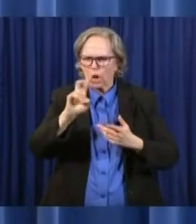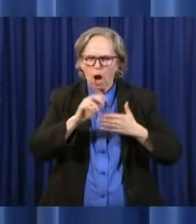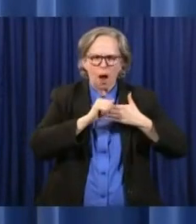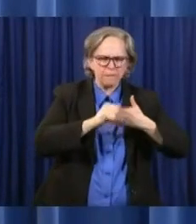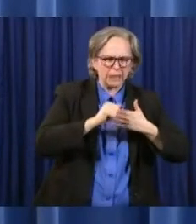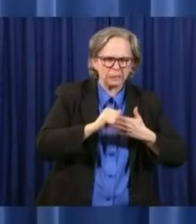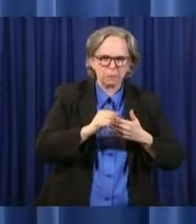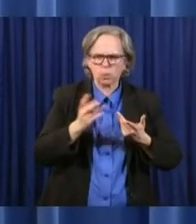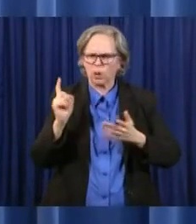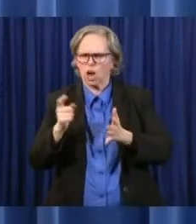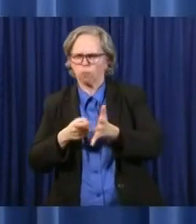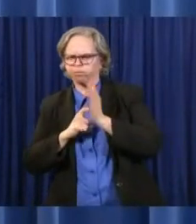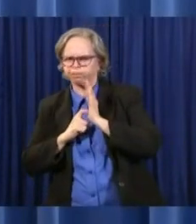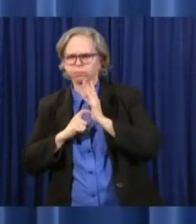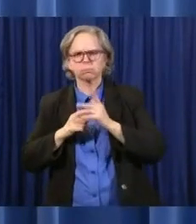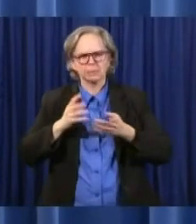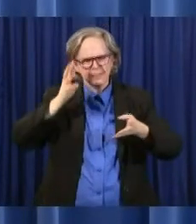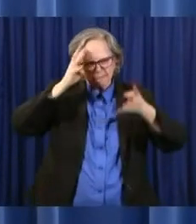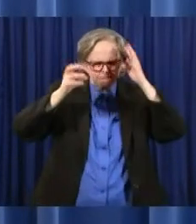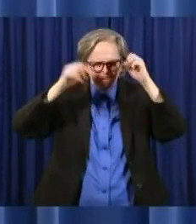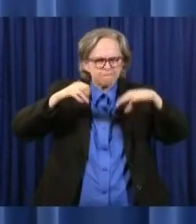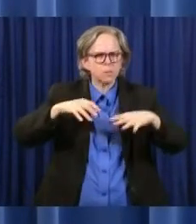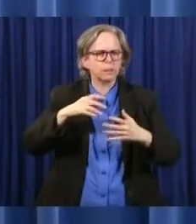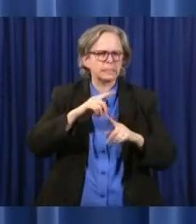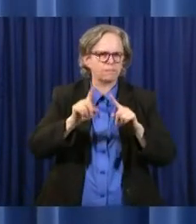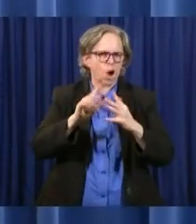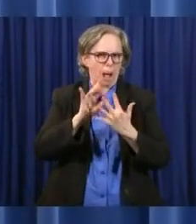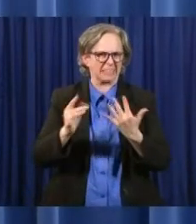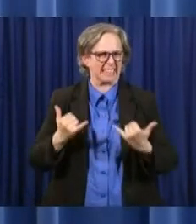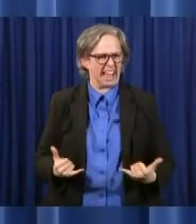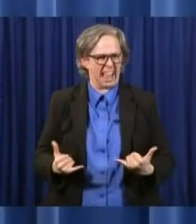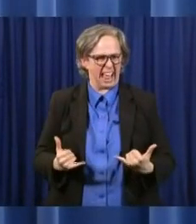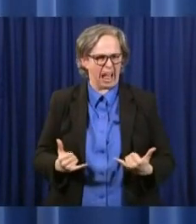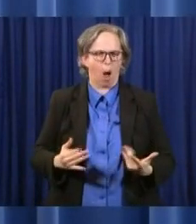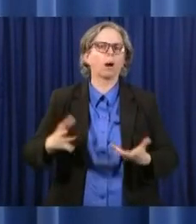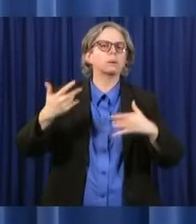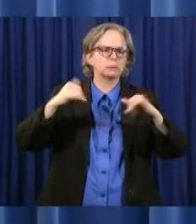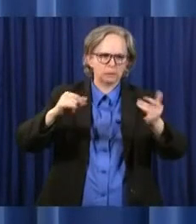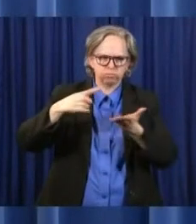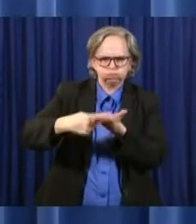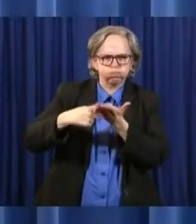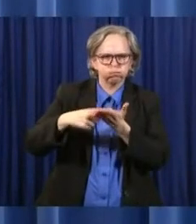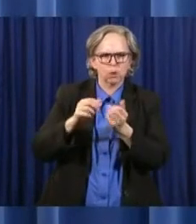Come up with different options and continue to work with the State Department of Education on that.